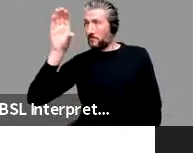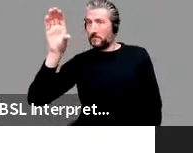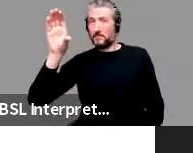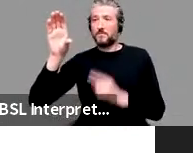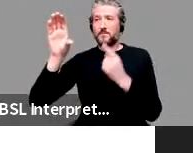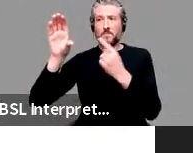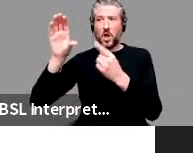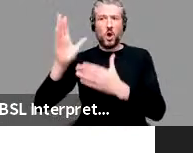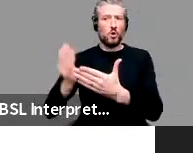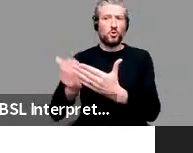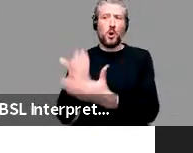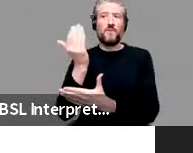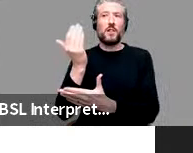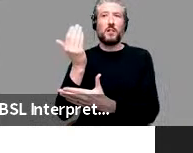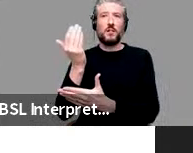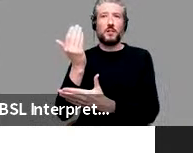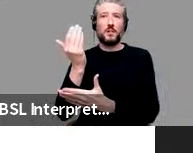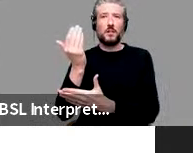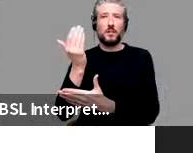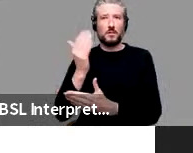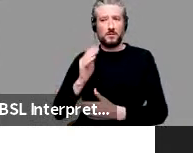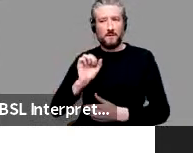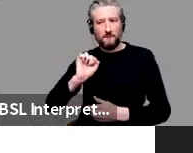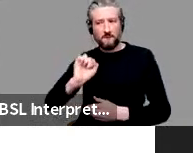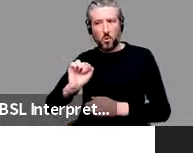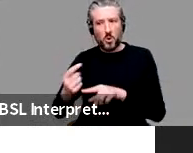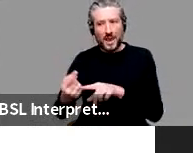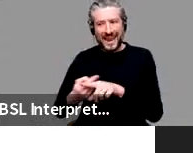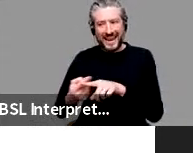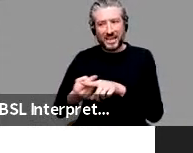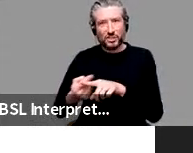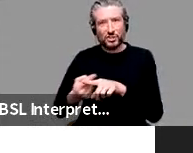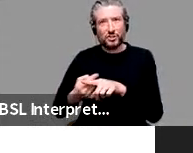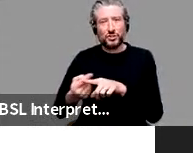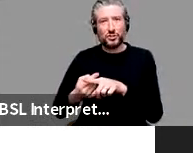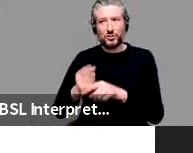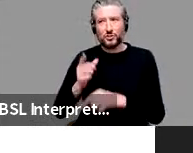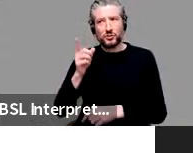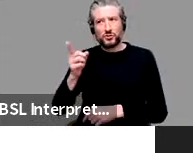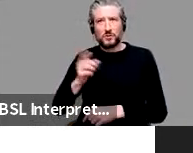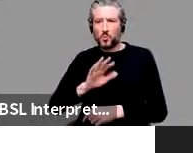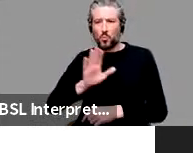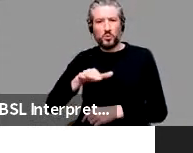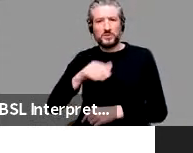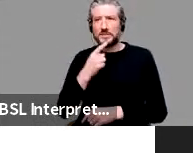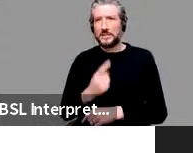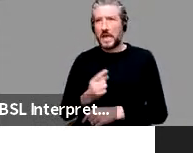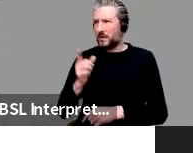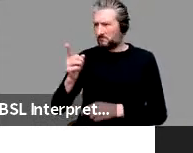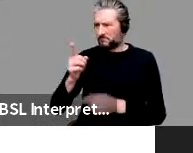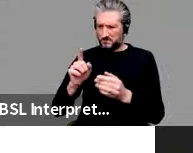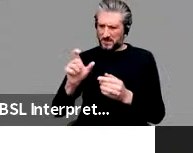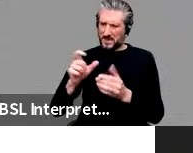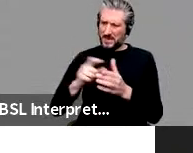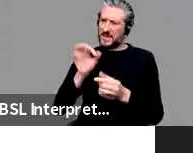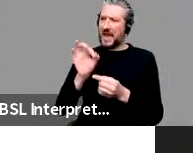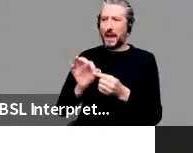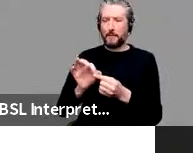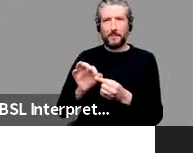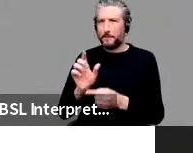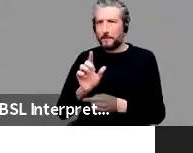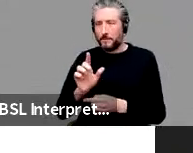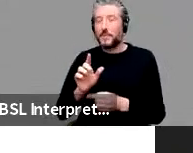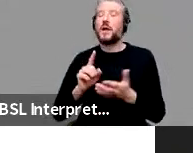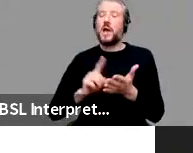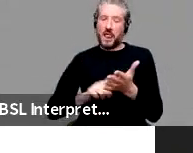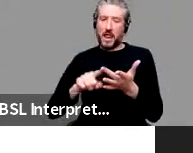for English, because again, this isn't something we'd normally describe as a cap. We'd normally say lid. So Sammy